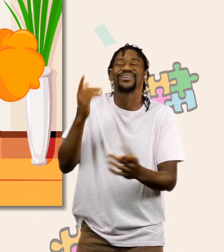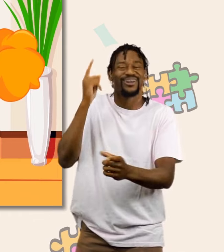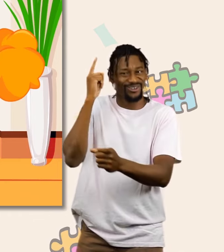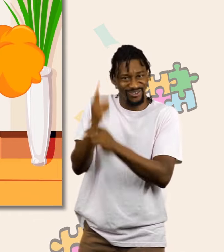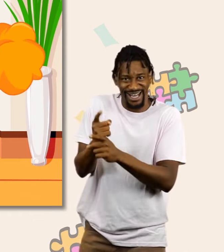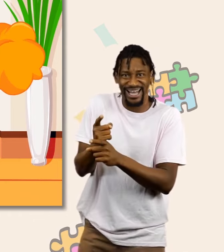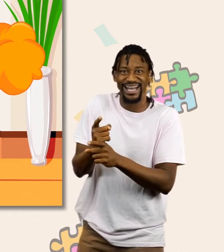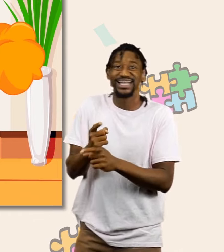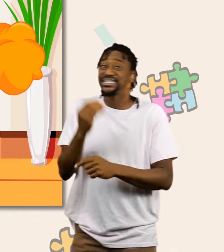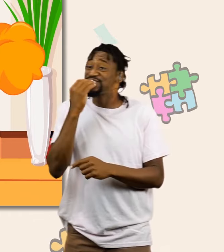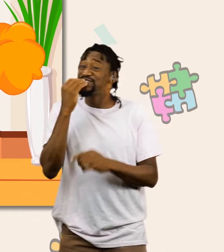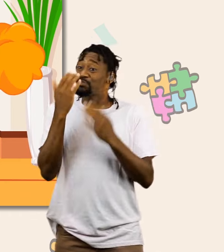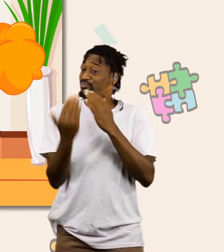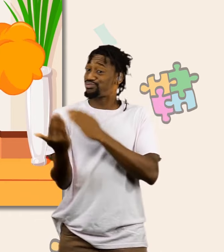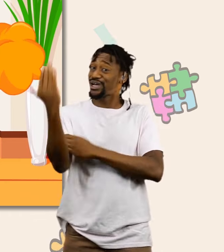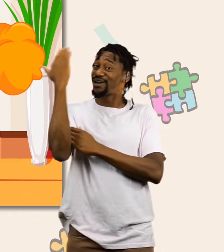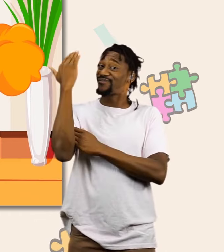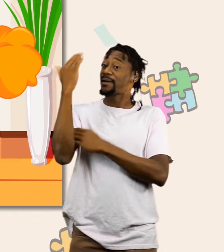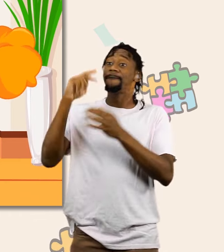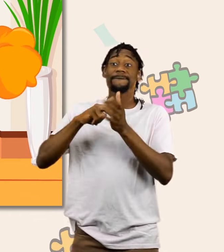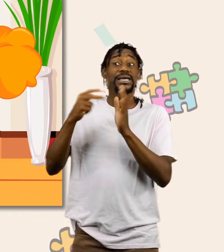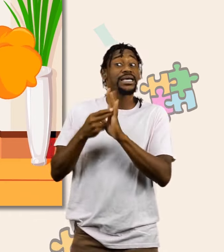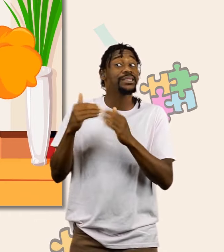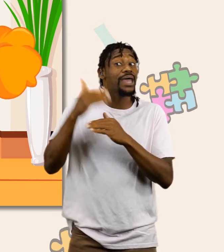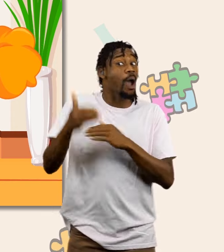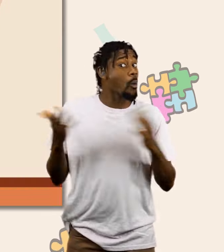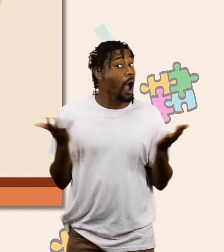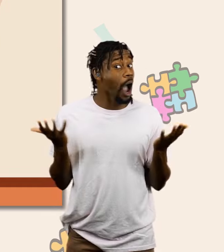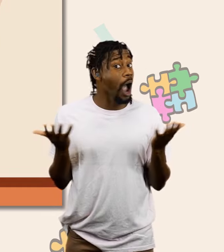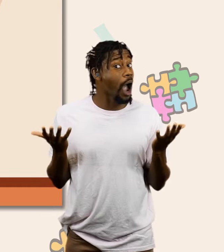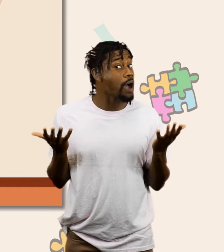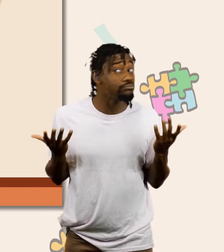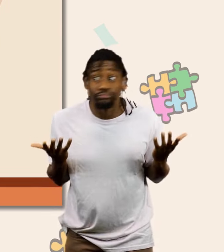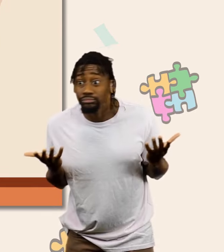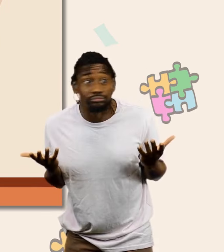Indeed. You had breakfast. So what's next?